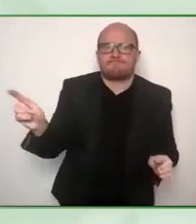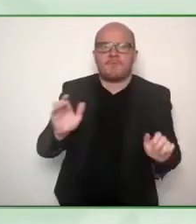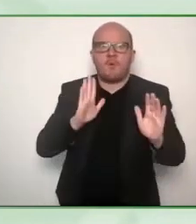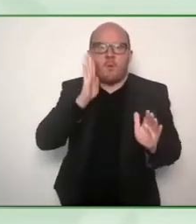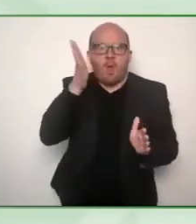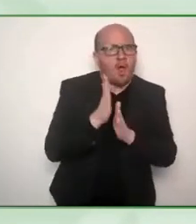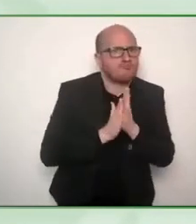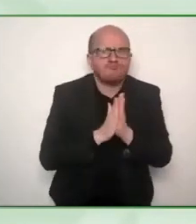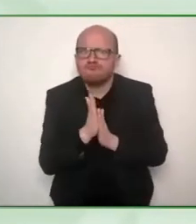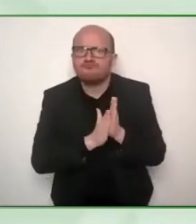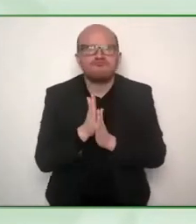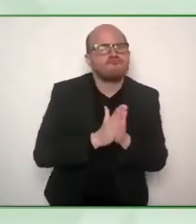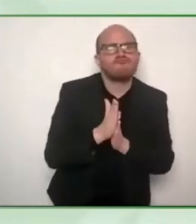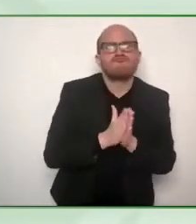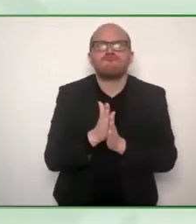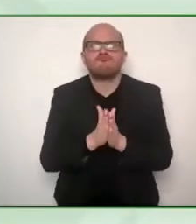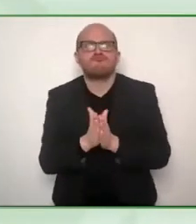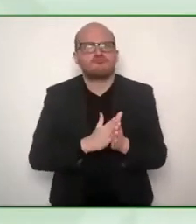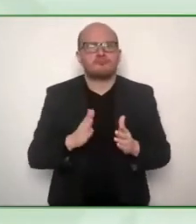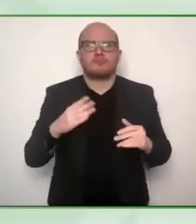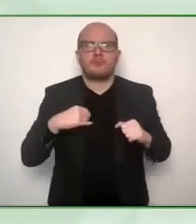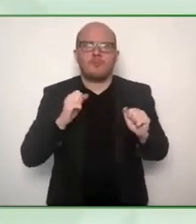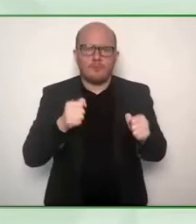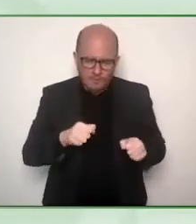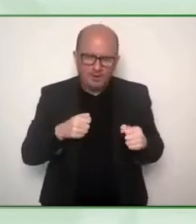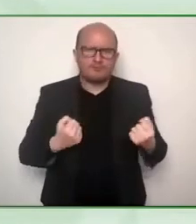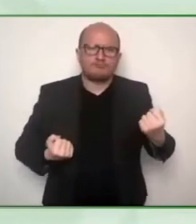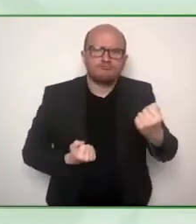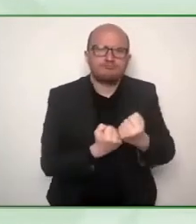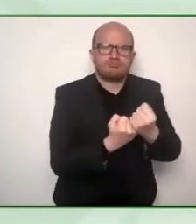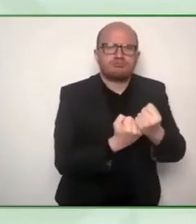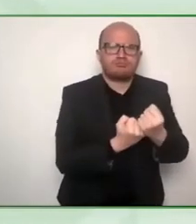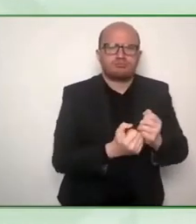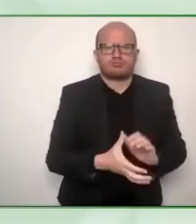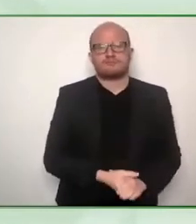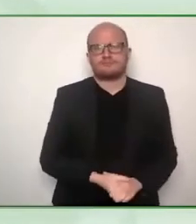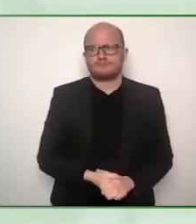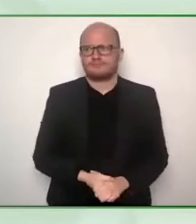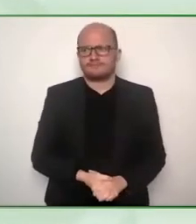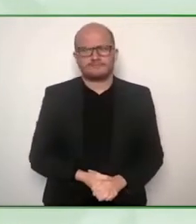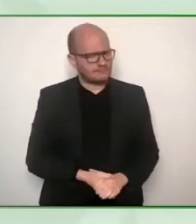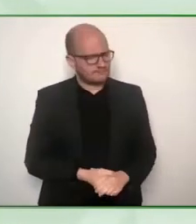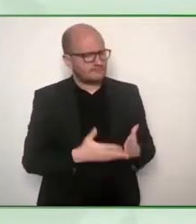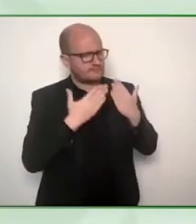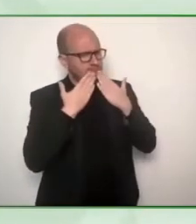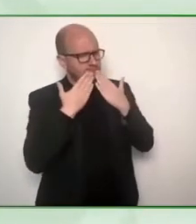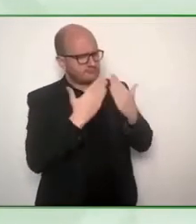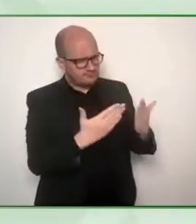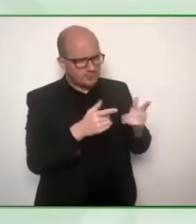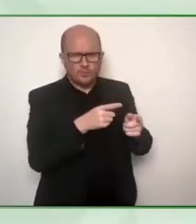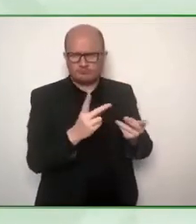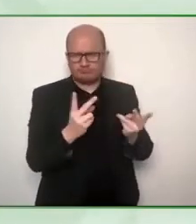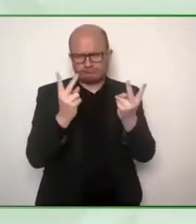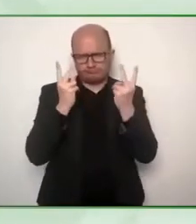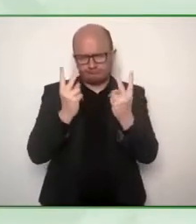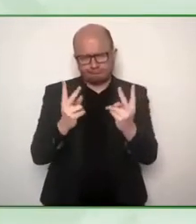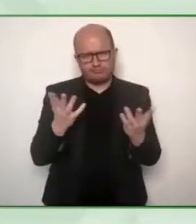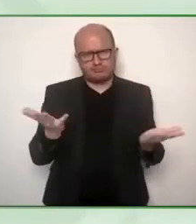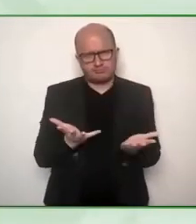Thank you so much yeah it's really important this whole issue of cooperation collaboration